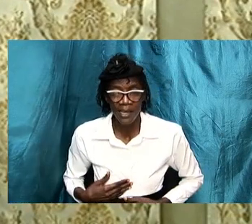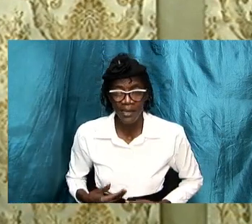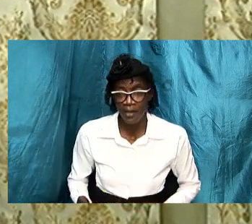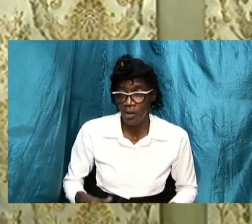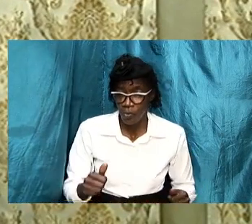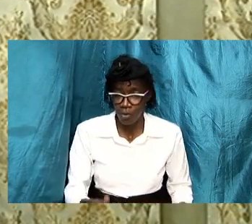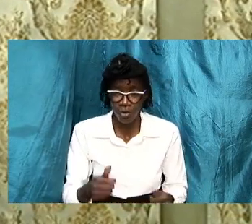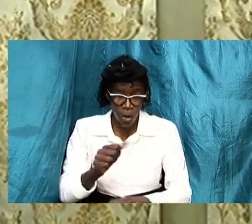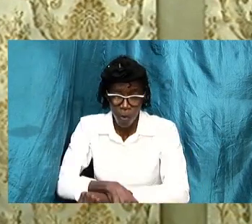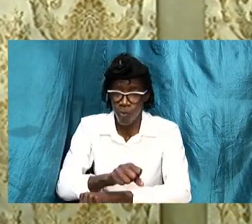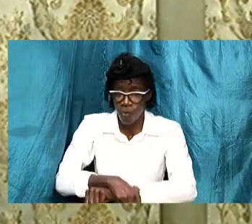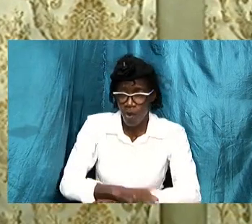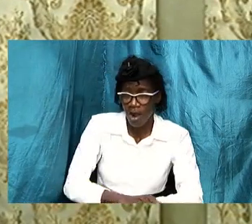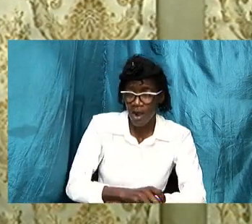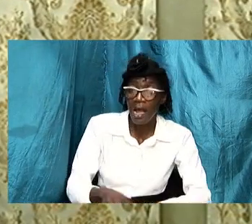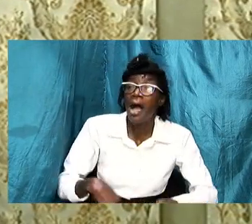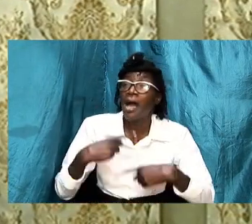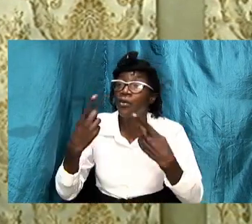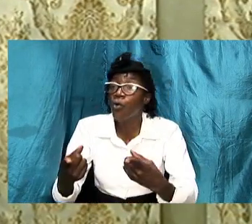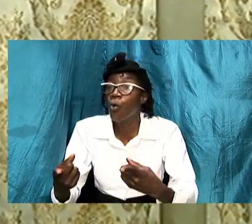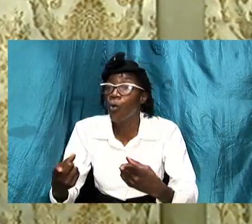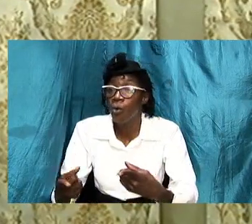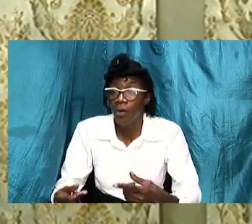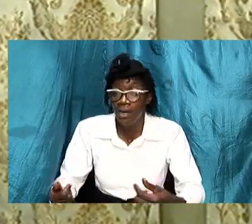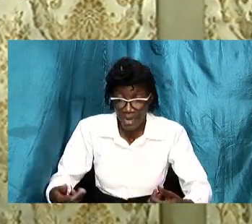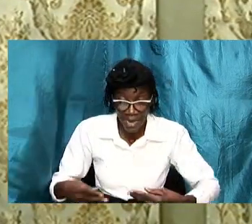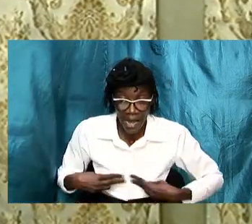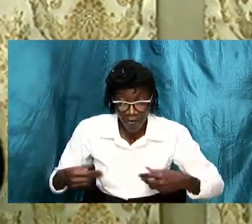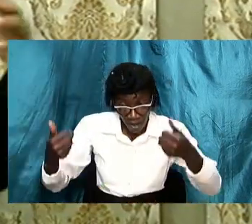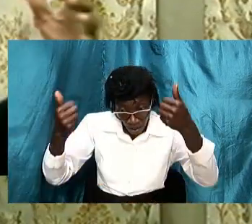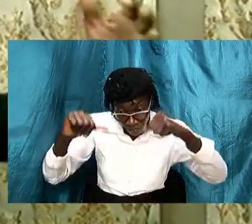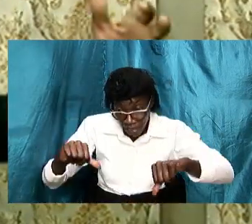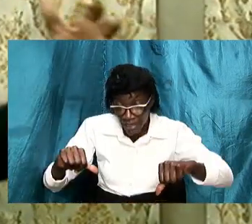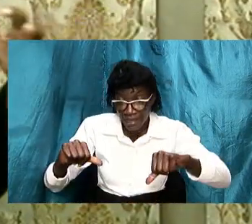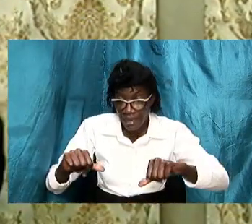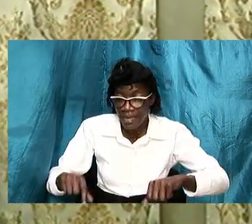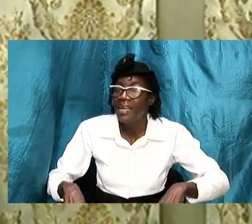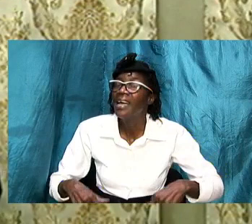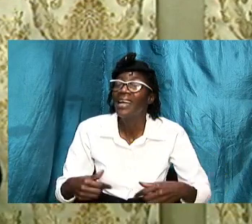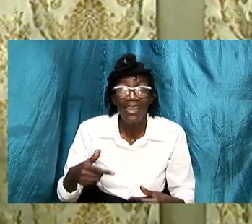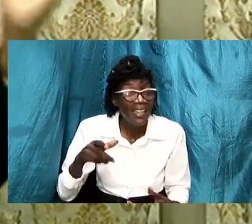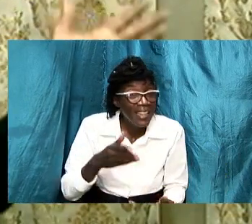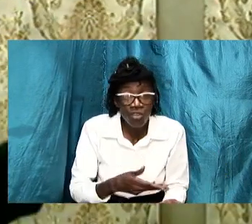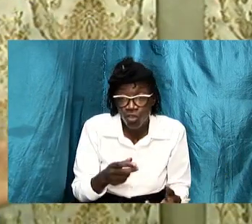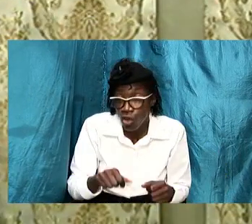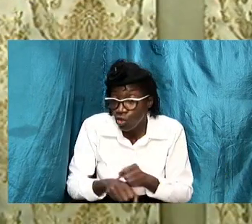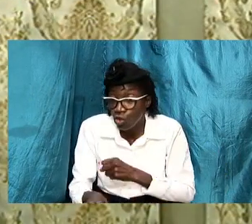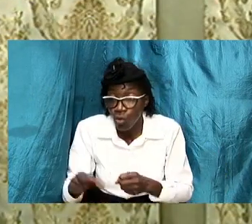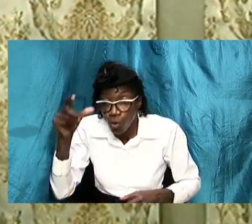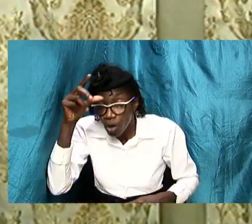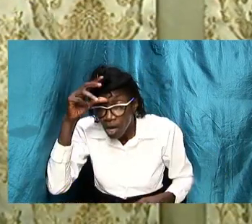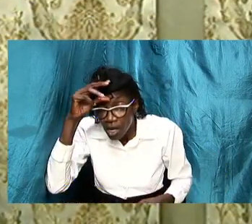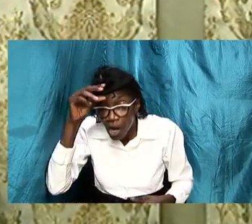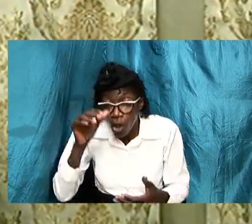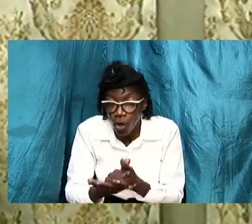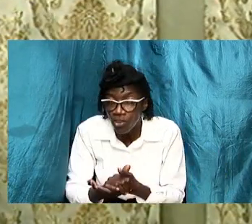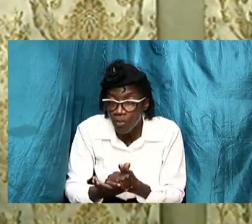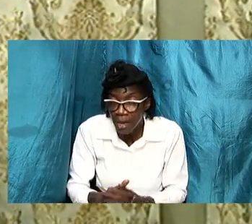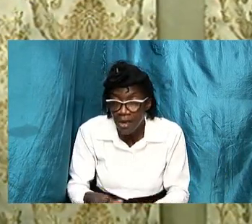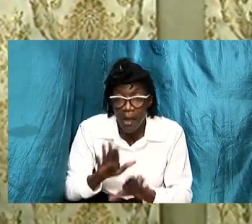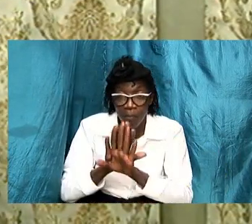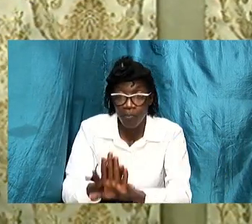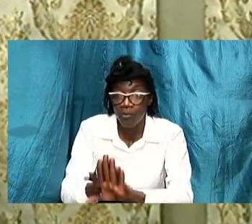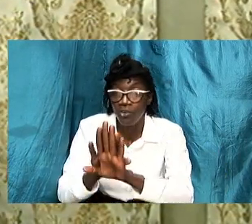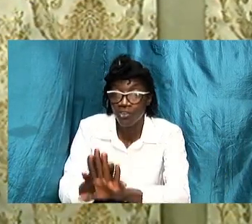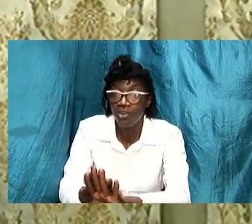and has her abilities and work within her abilities and therefore her husband now propels her on but when the